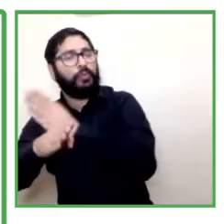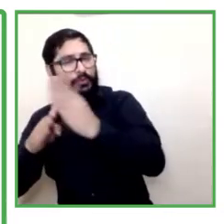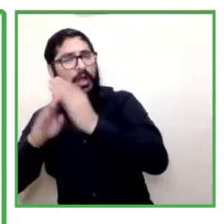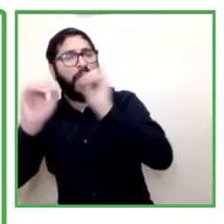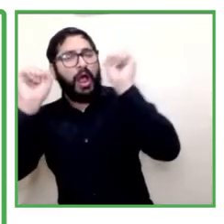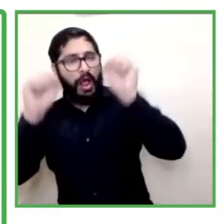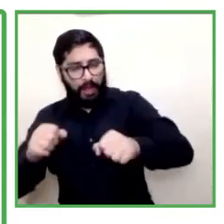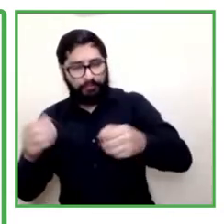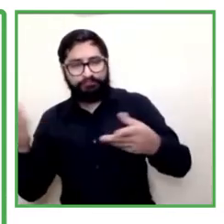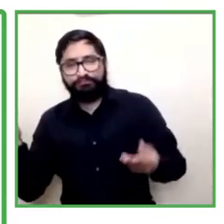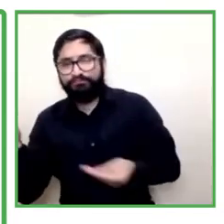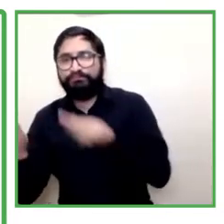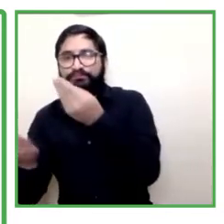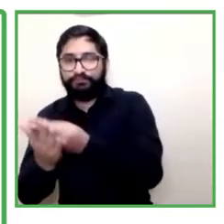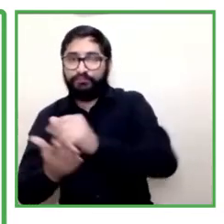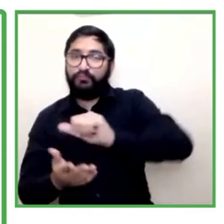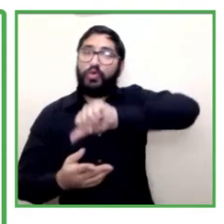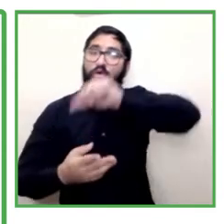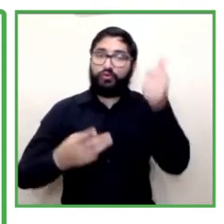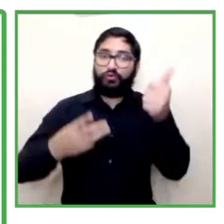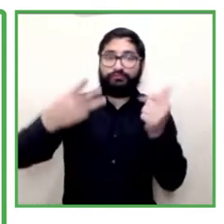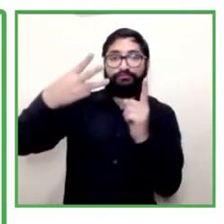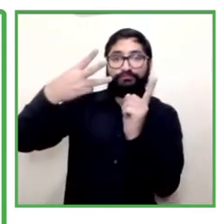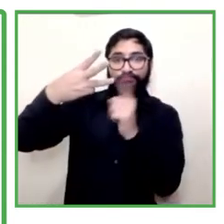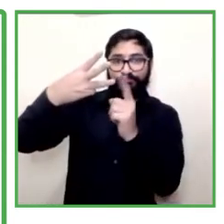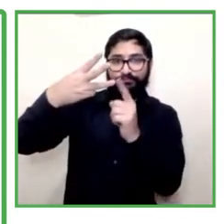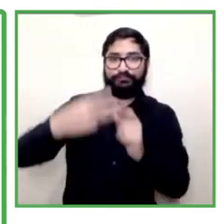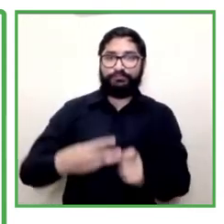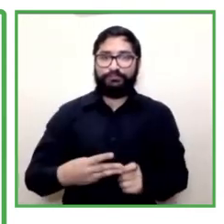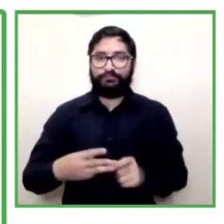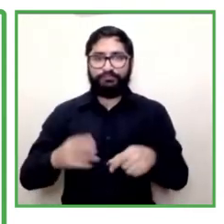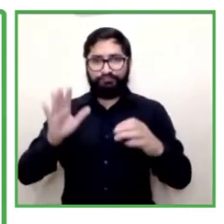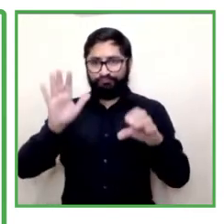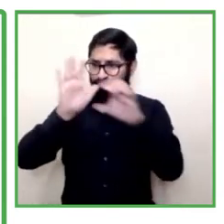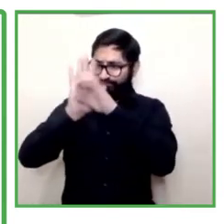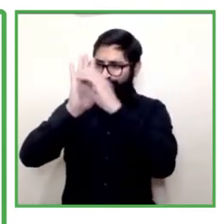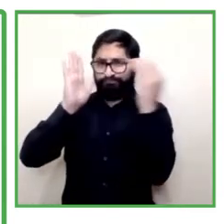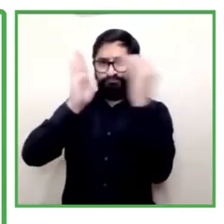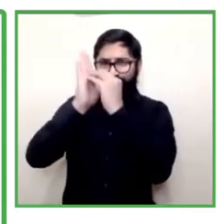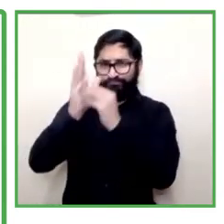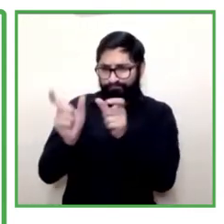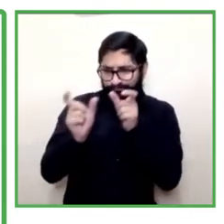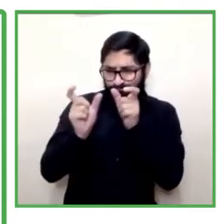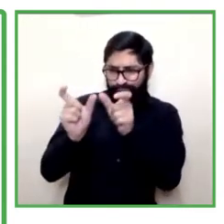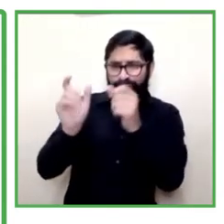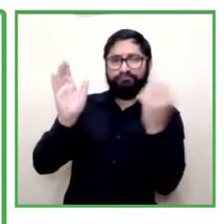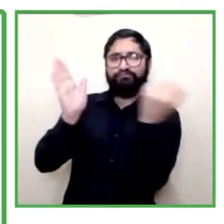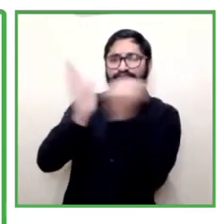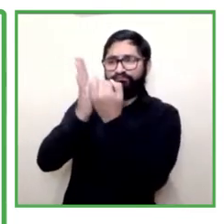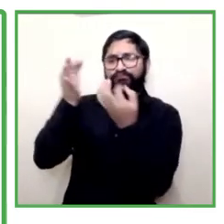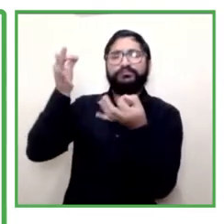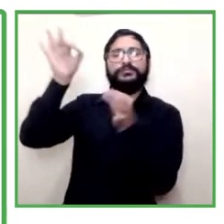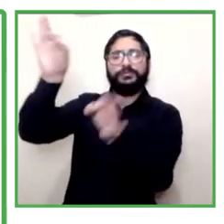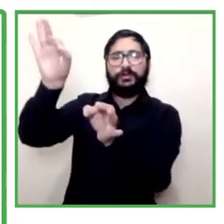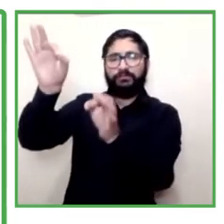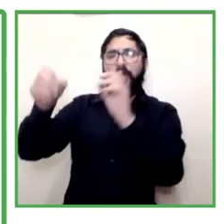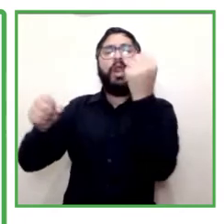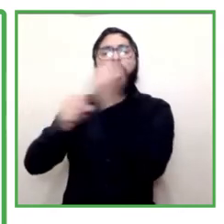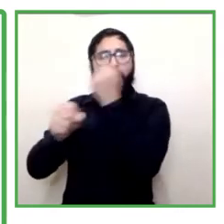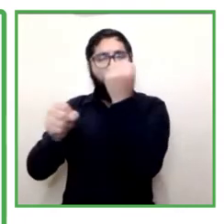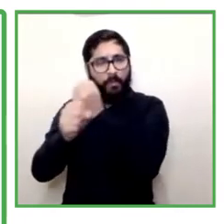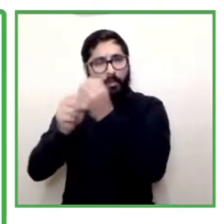and they get to do this with this association we also certify and evaluate